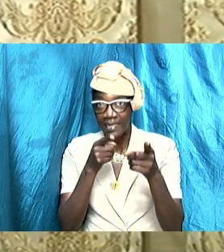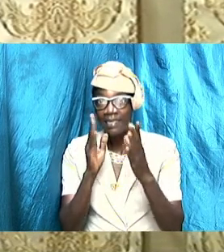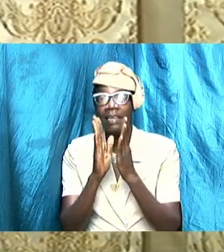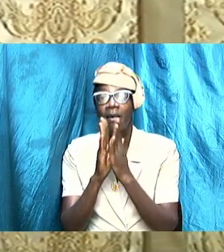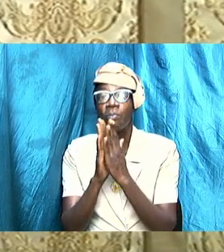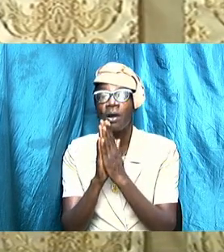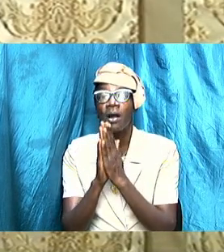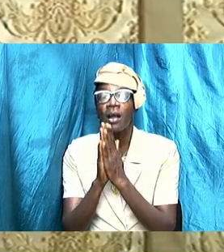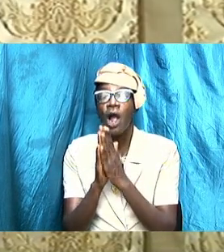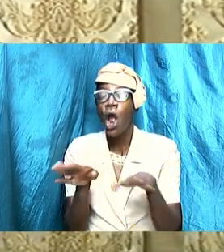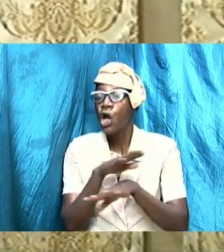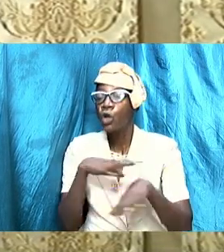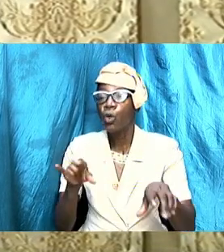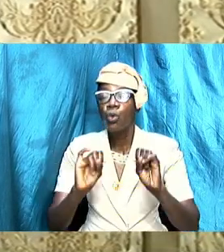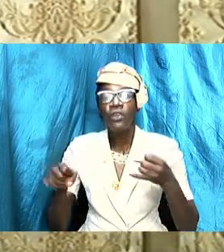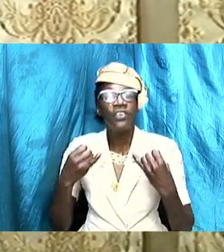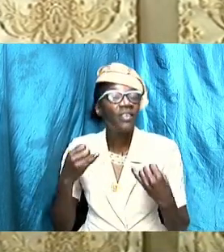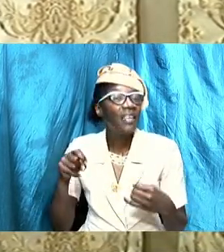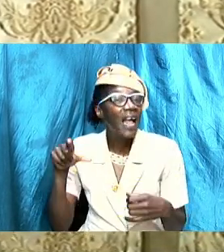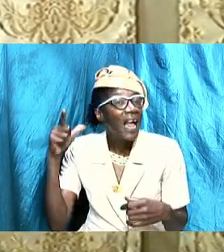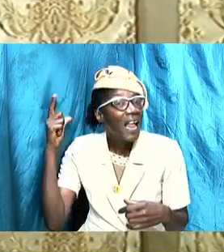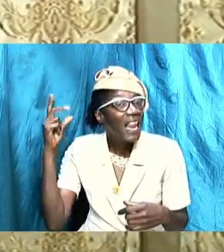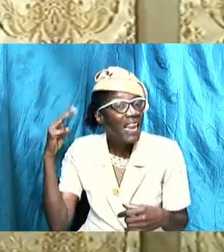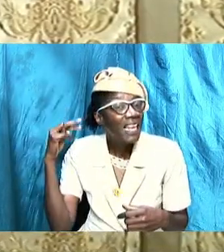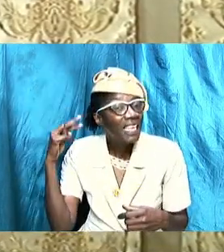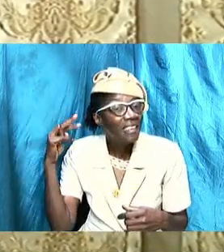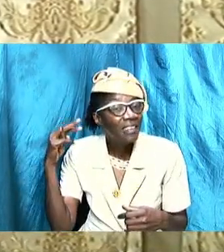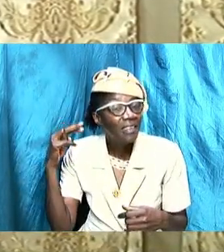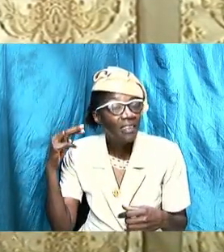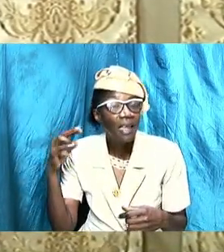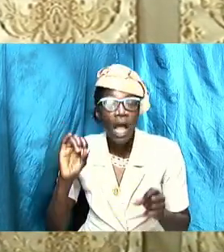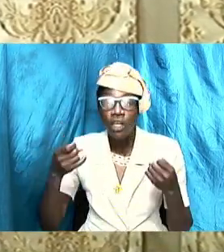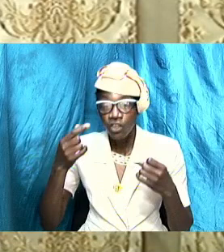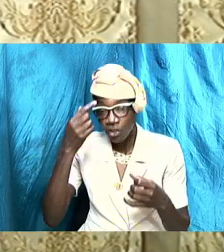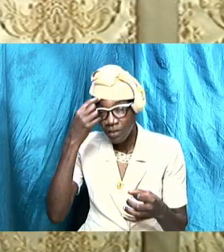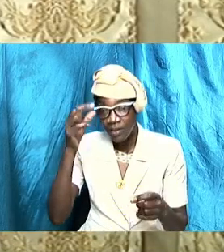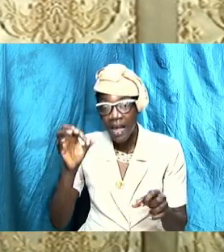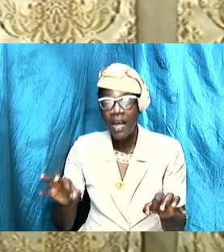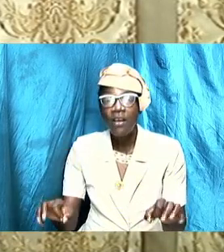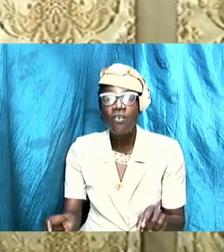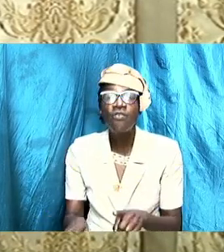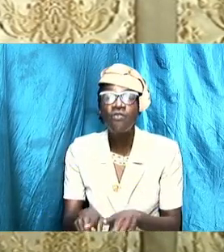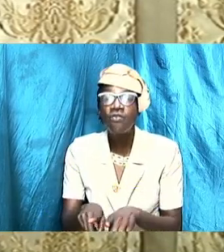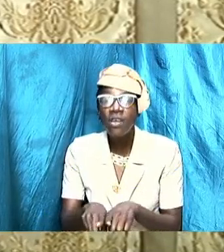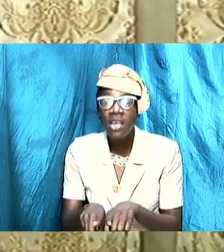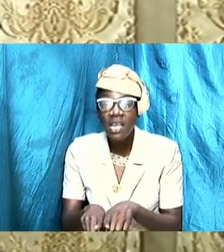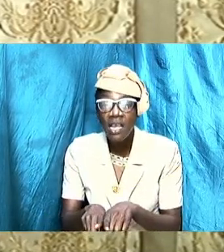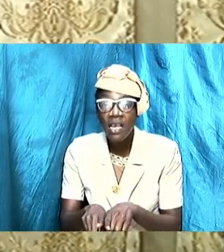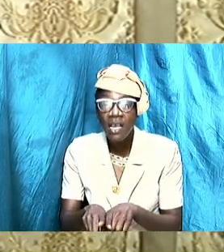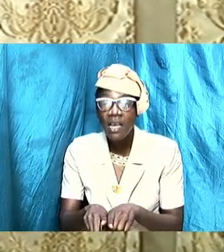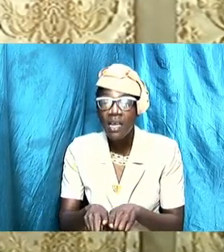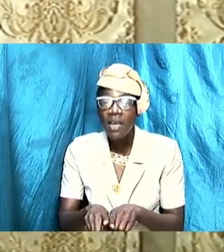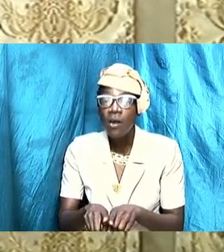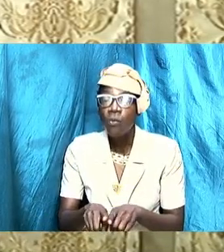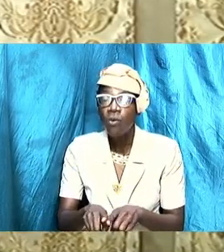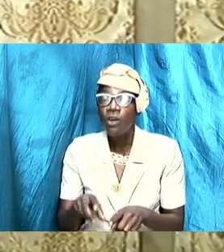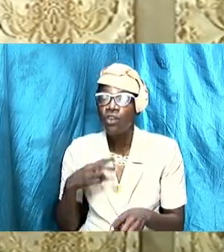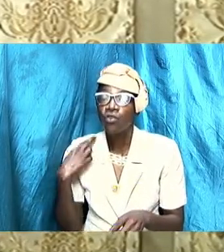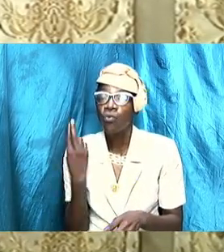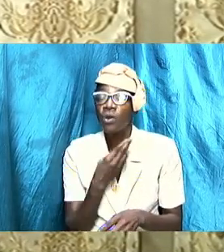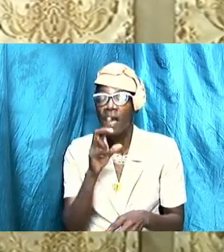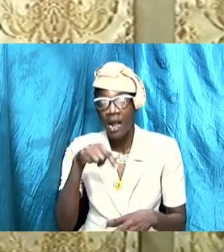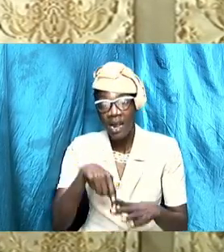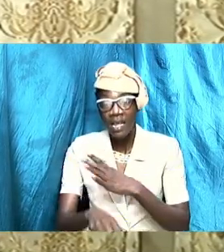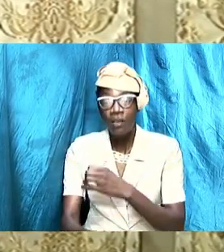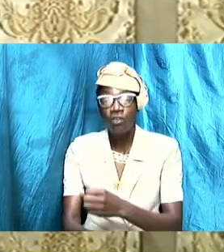don't just listen and don't just agree with things that we are in support of. But I